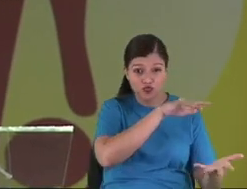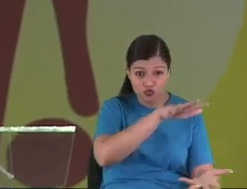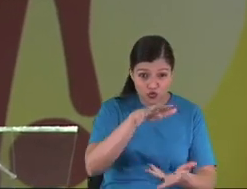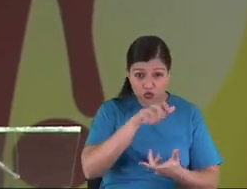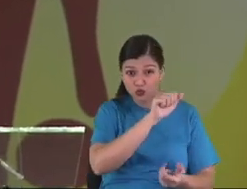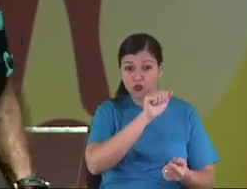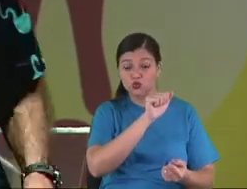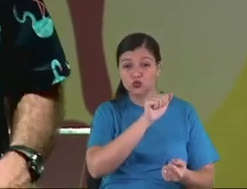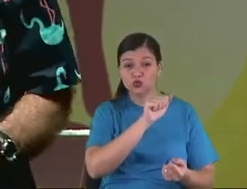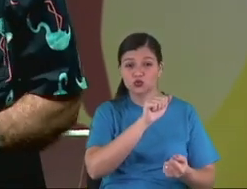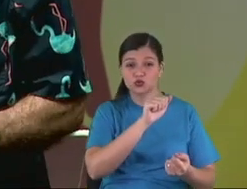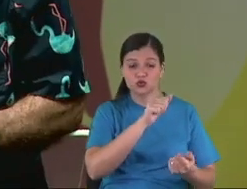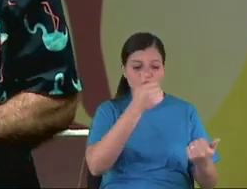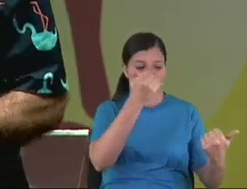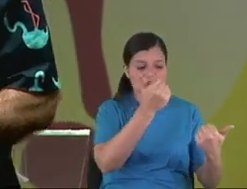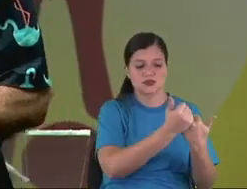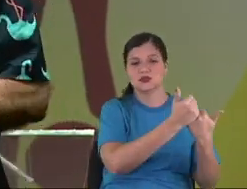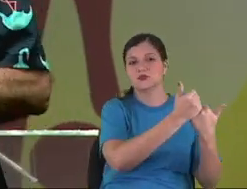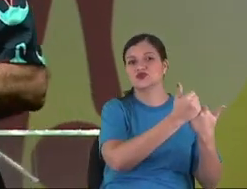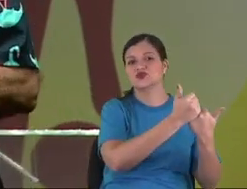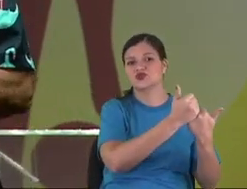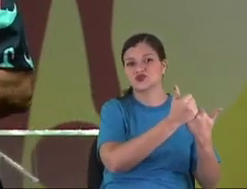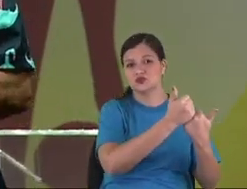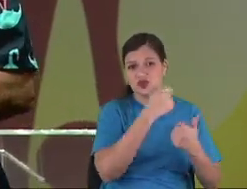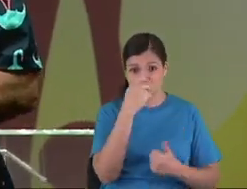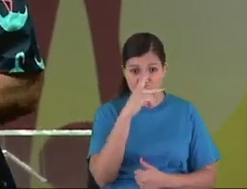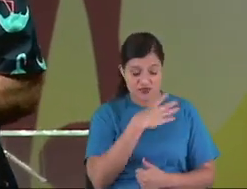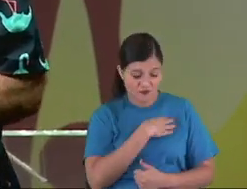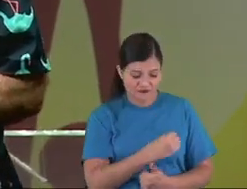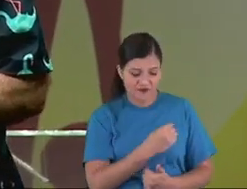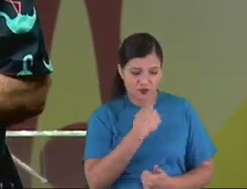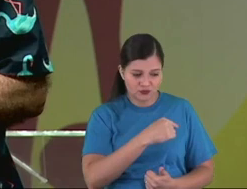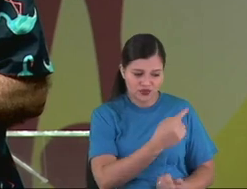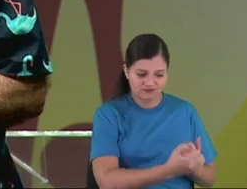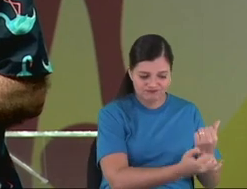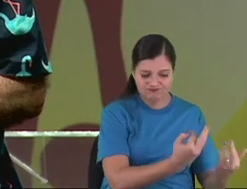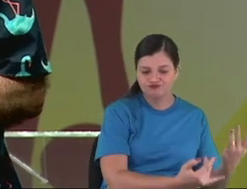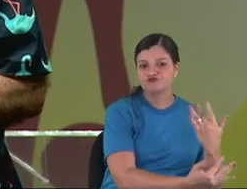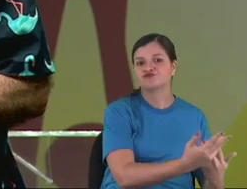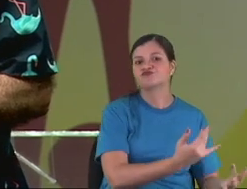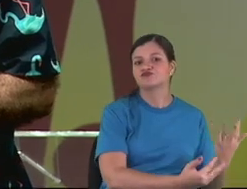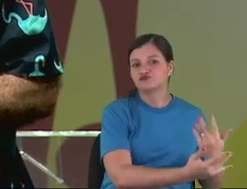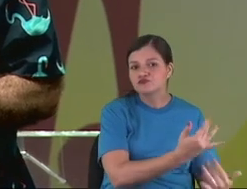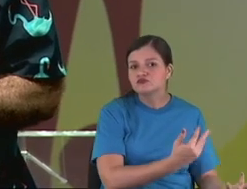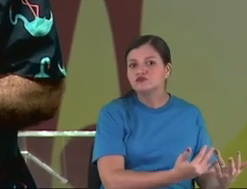that will be like it's worth to make your kids on hell.